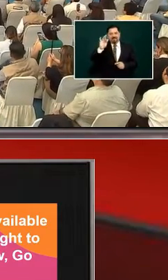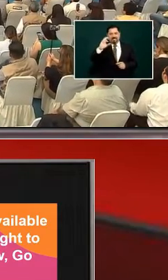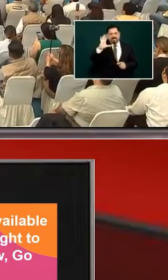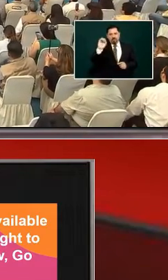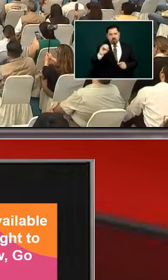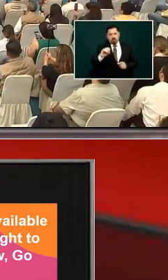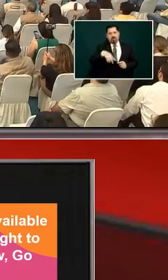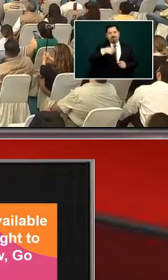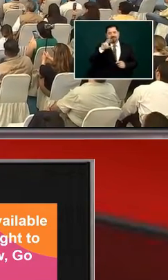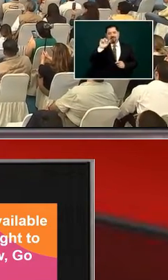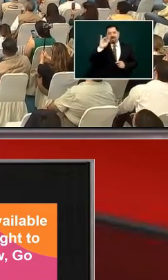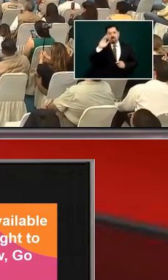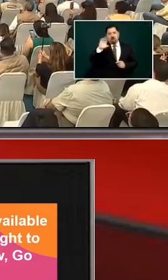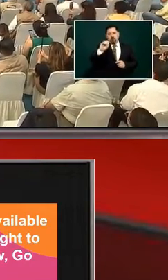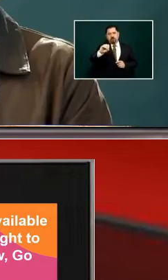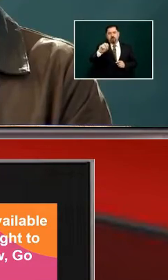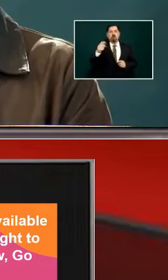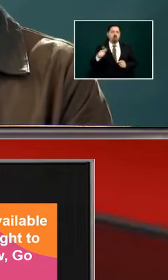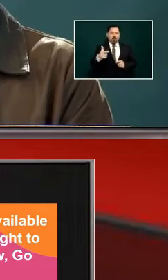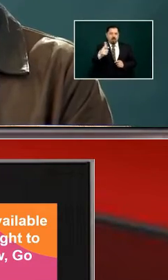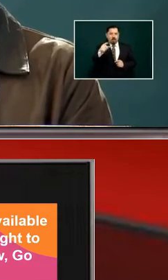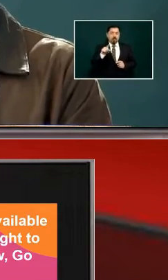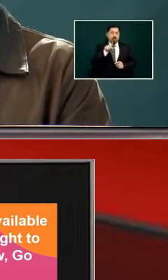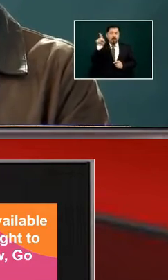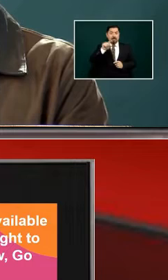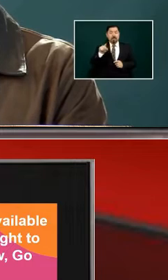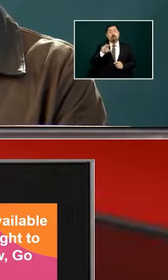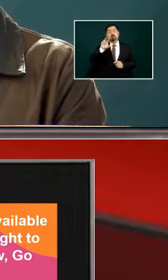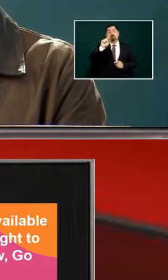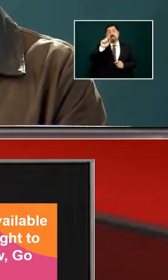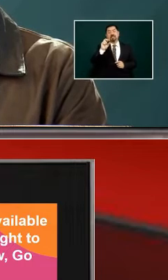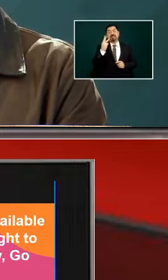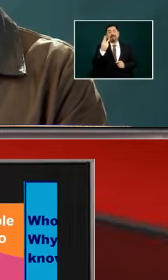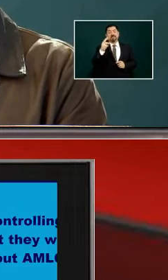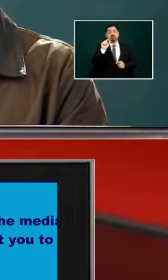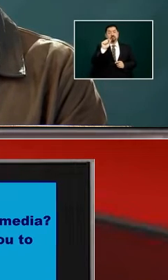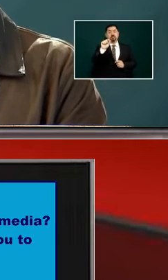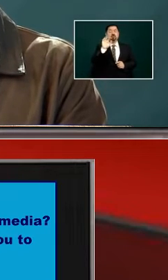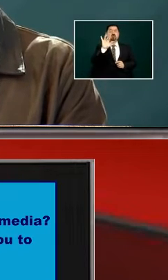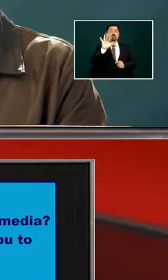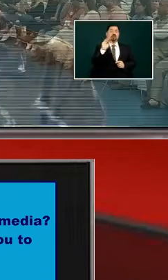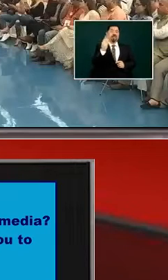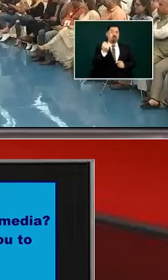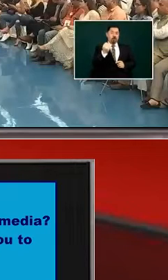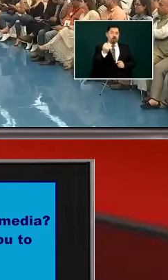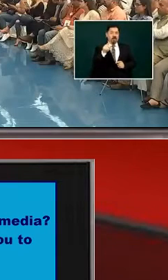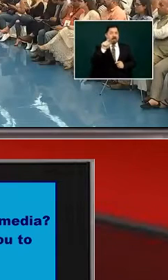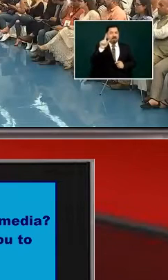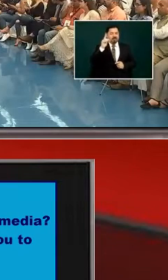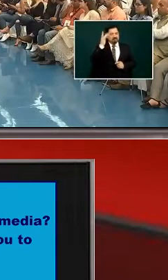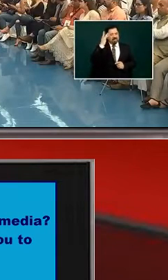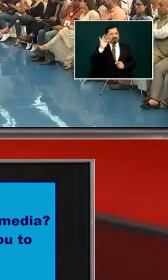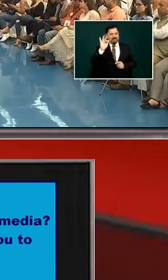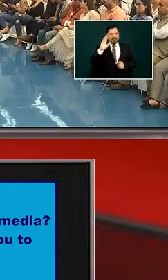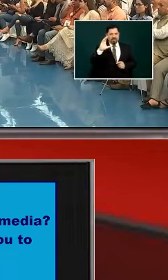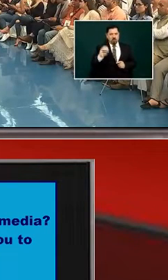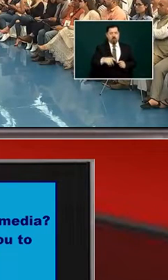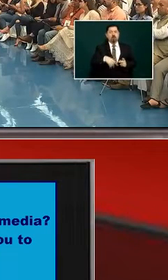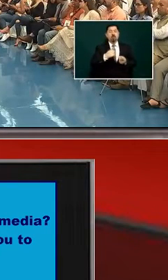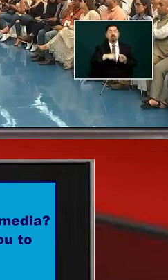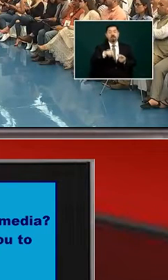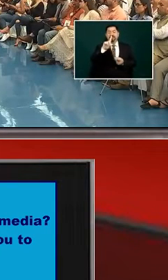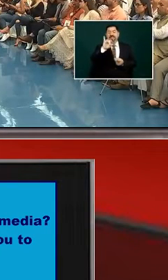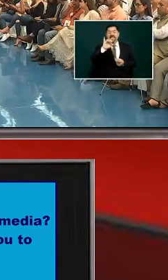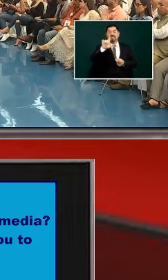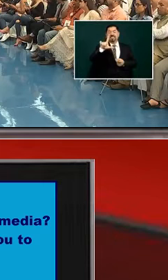where it's 23 pesos in san francisco and